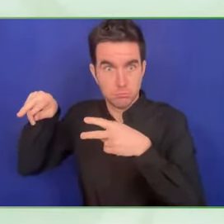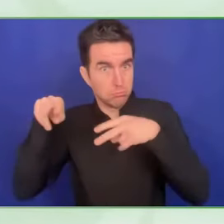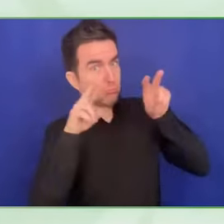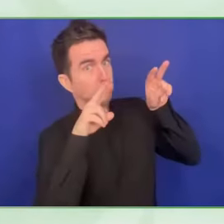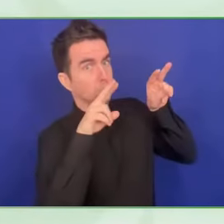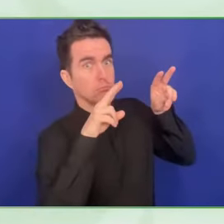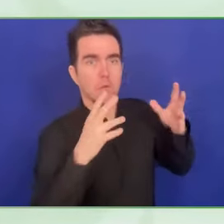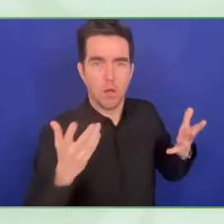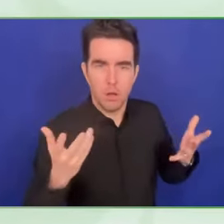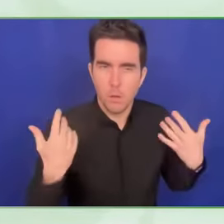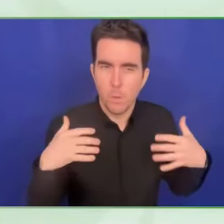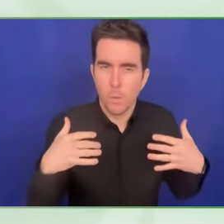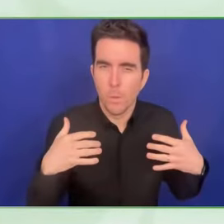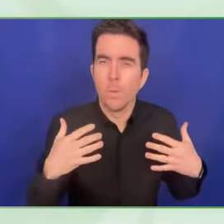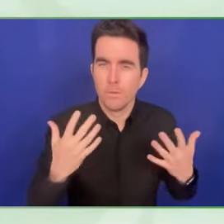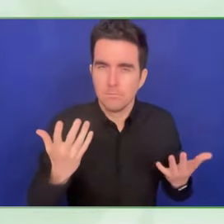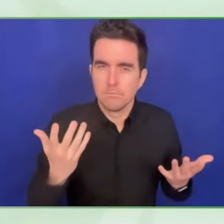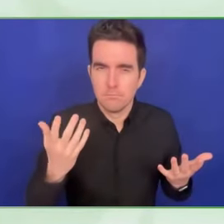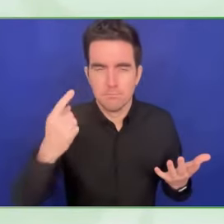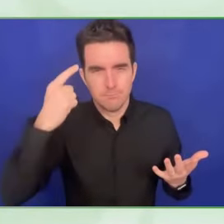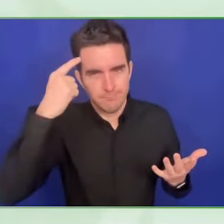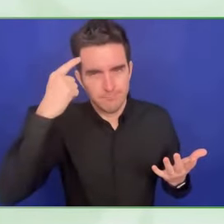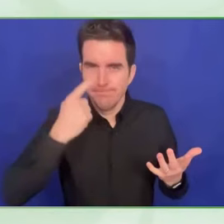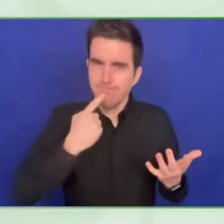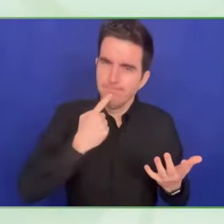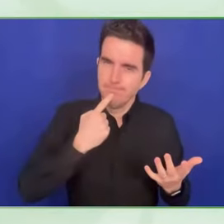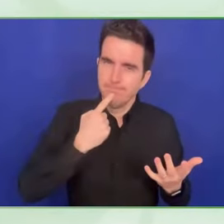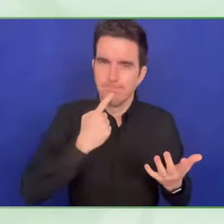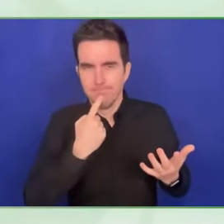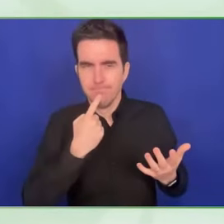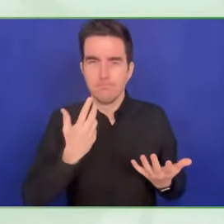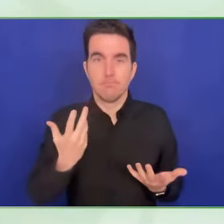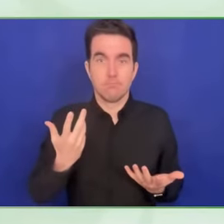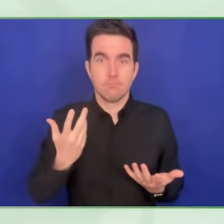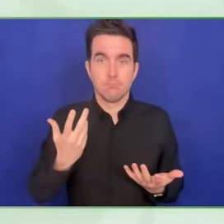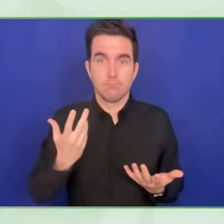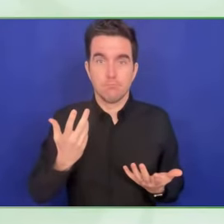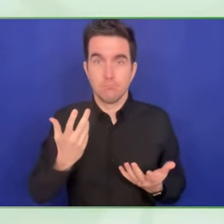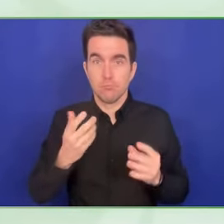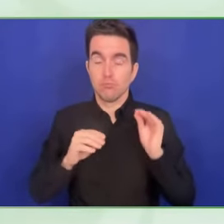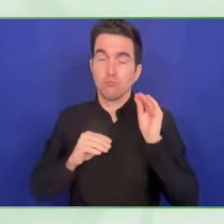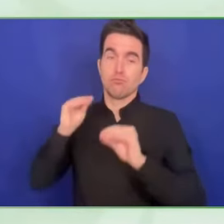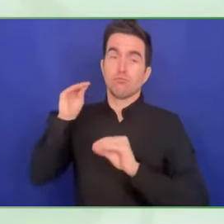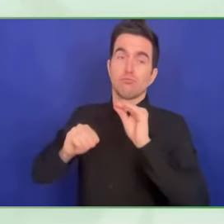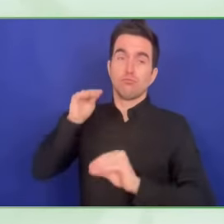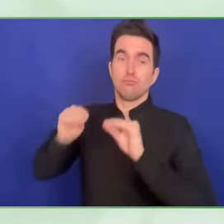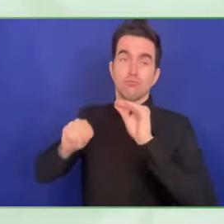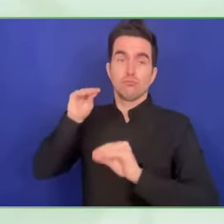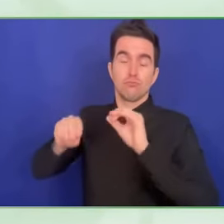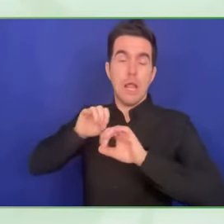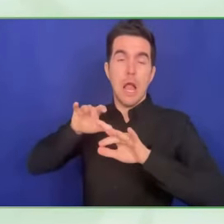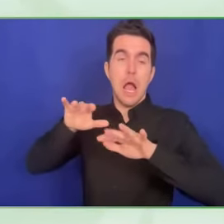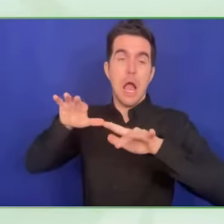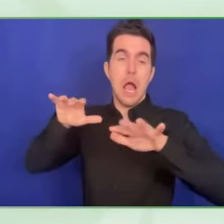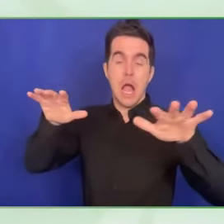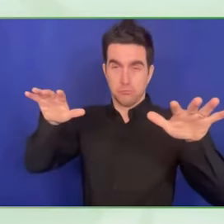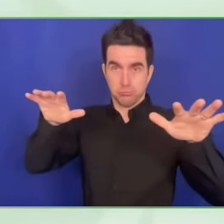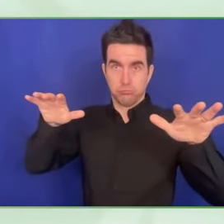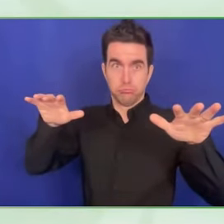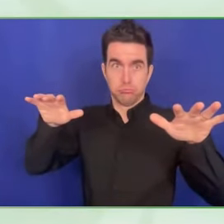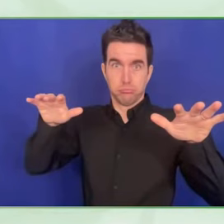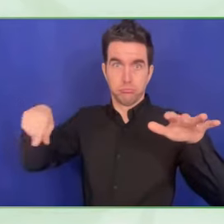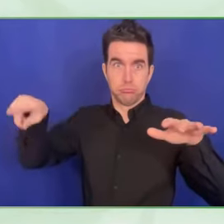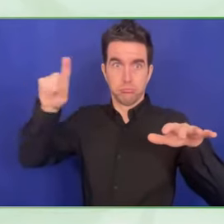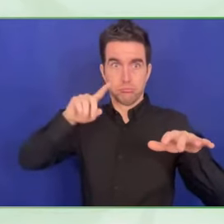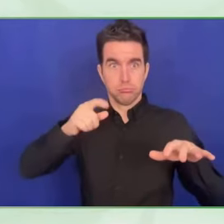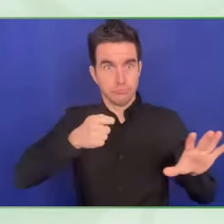deployment of these cyber security measures pose extra barriers for people with disabilities. A year